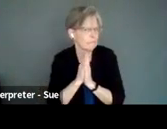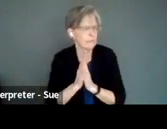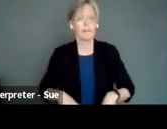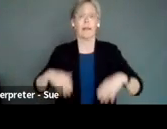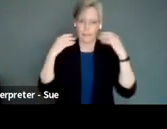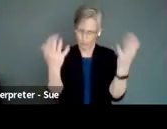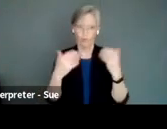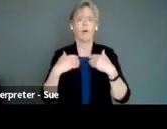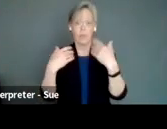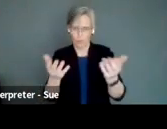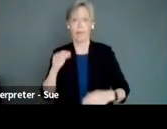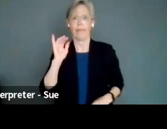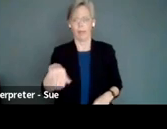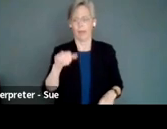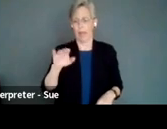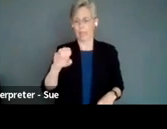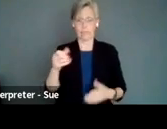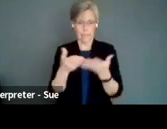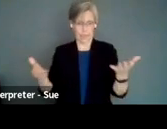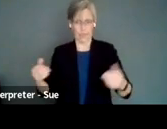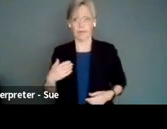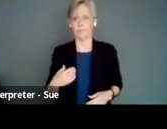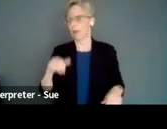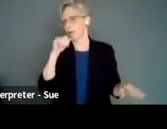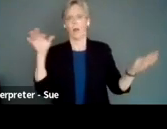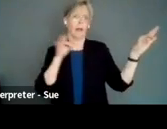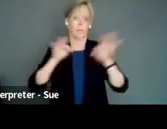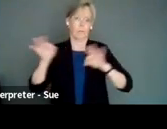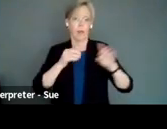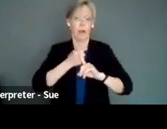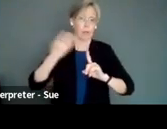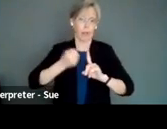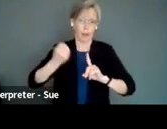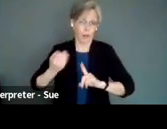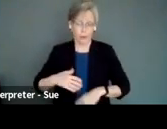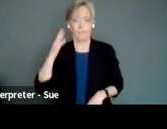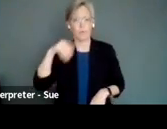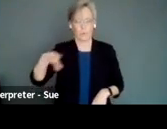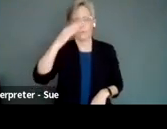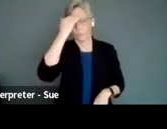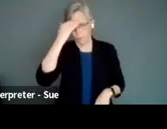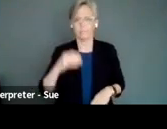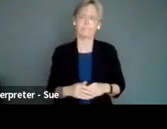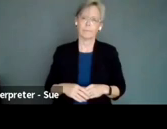Here we go. So here's the access stuff. And I'm not going to explain all this in detail, because I'm sure you know about it. And so many of our peers.